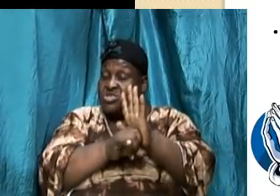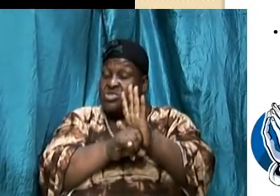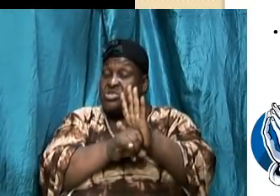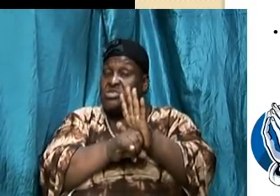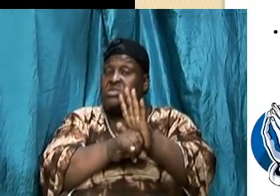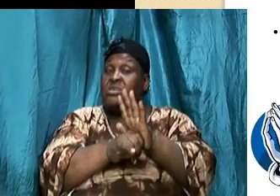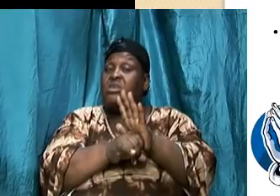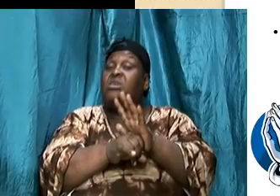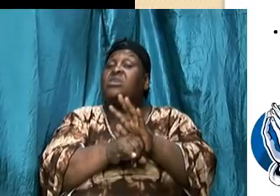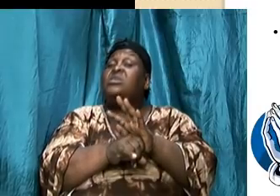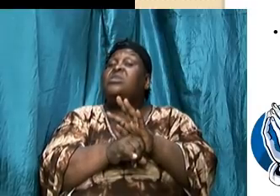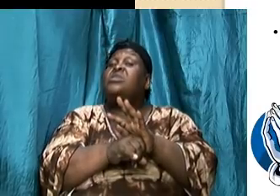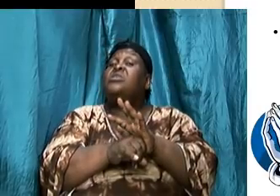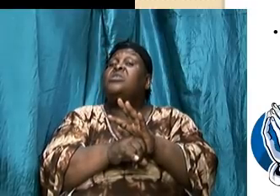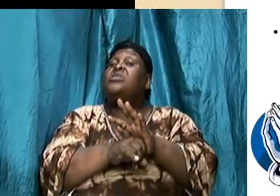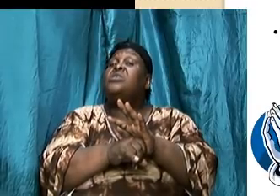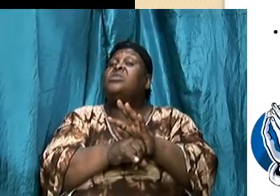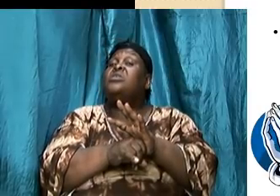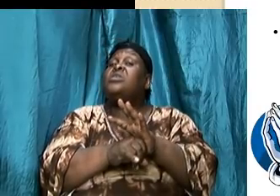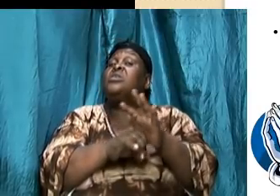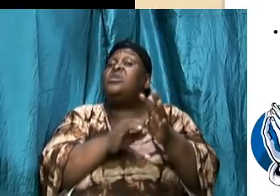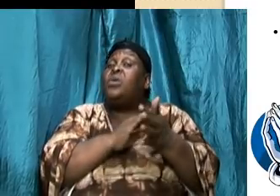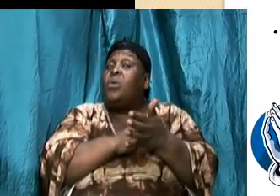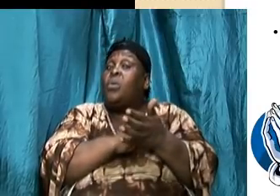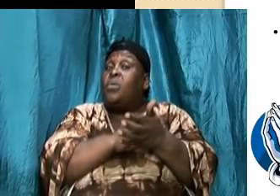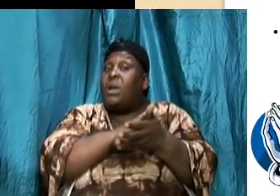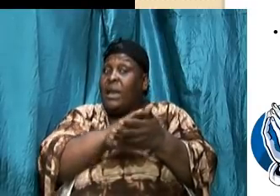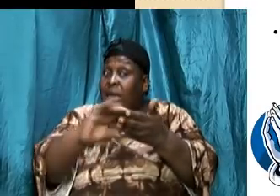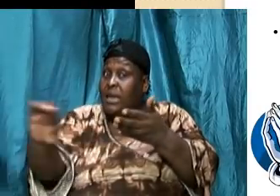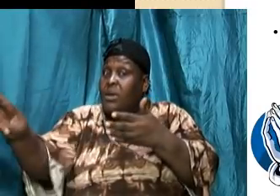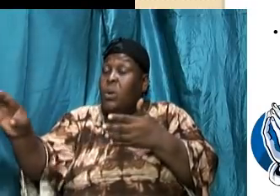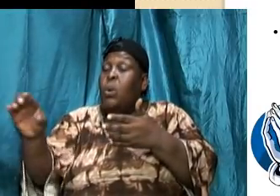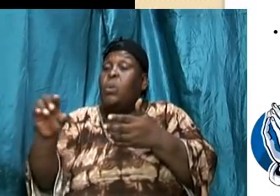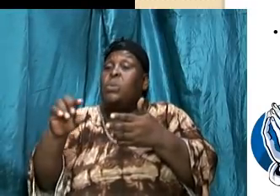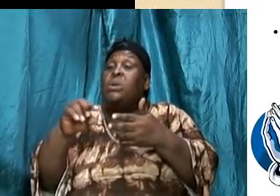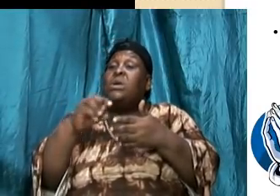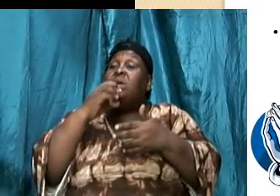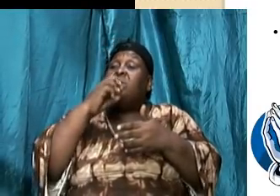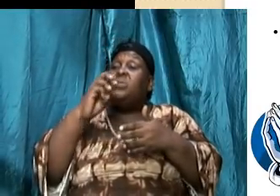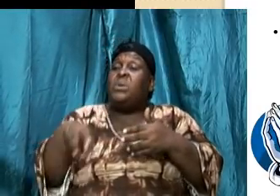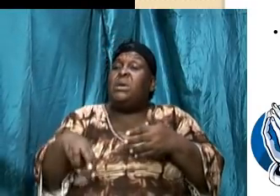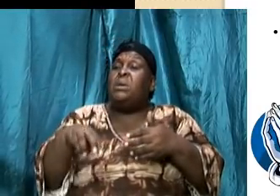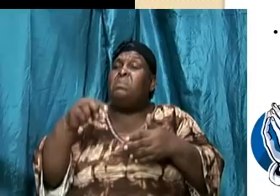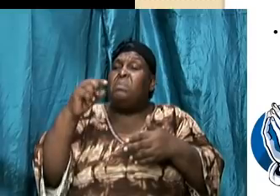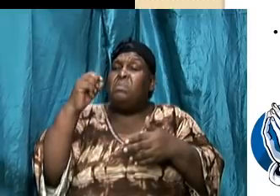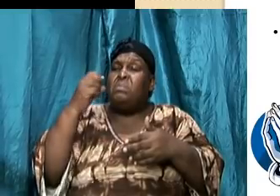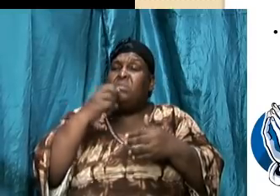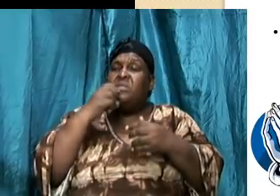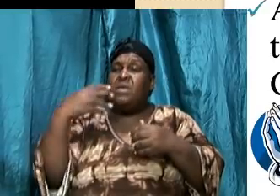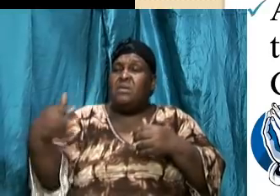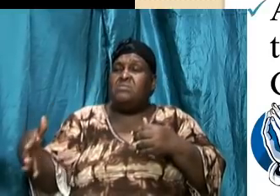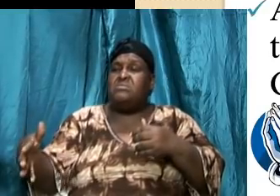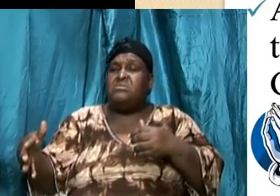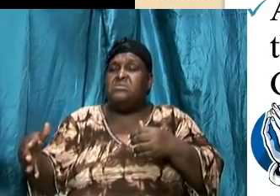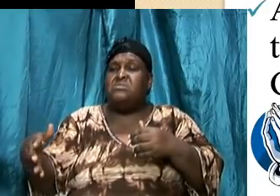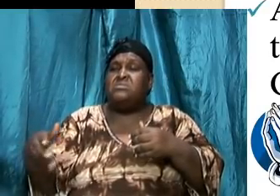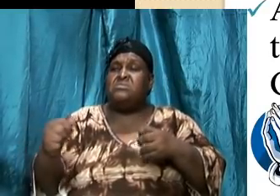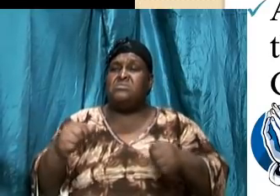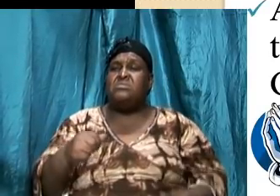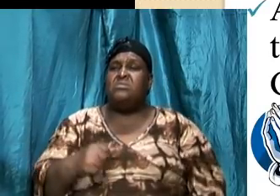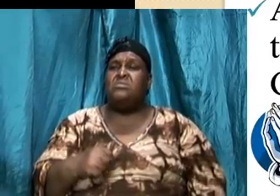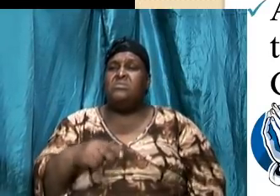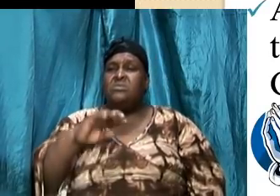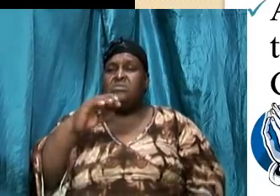your mind by the wicked works that you used to do so here Paul is talking to